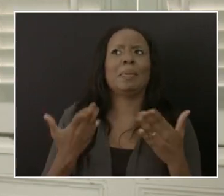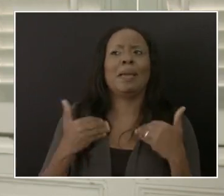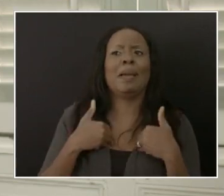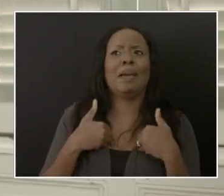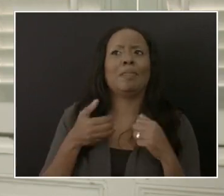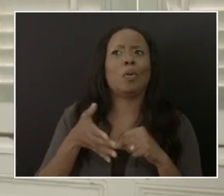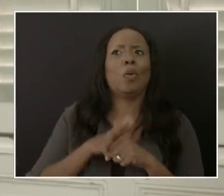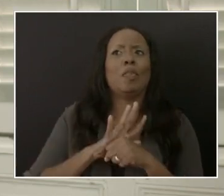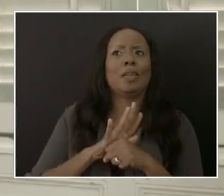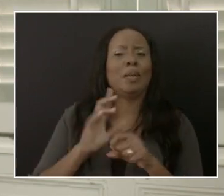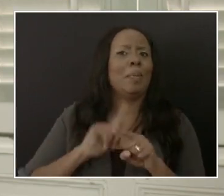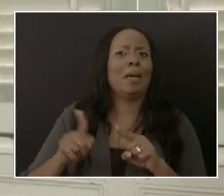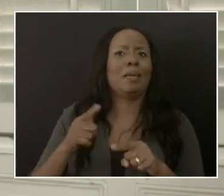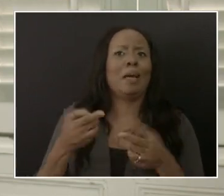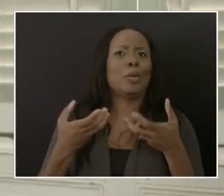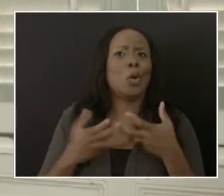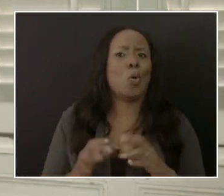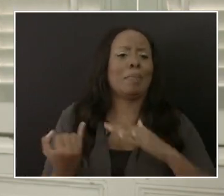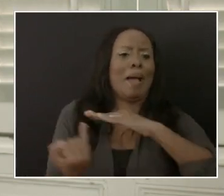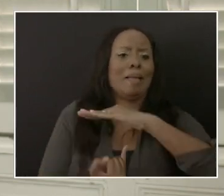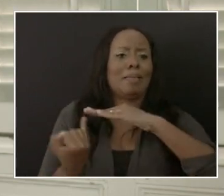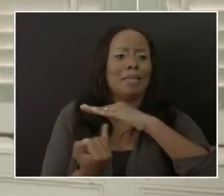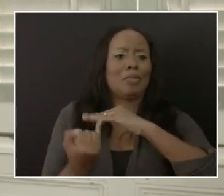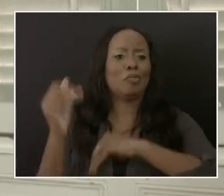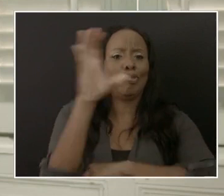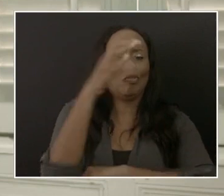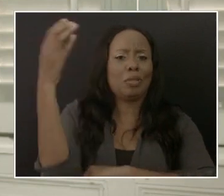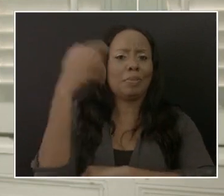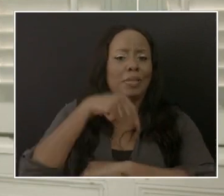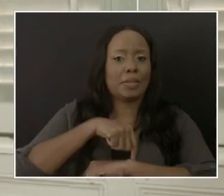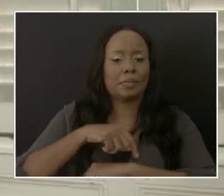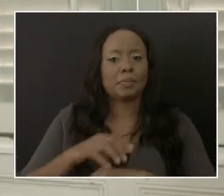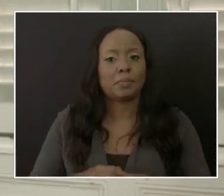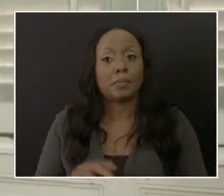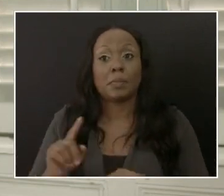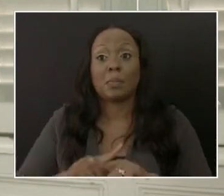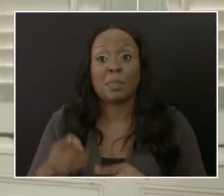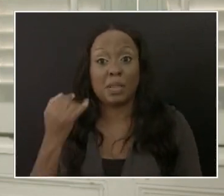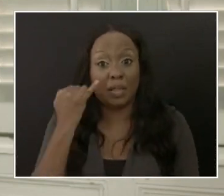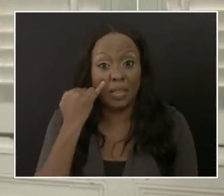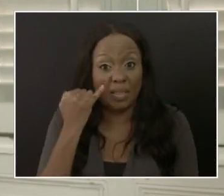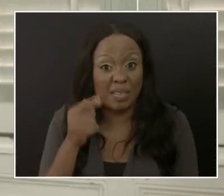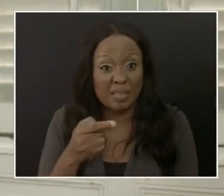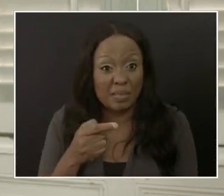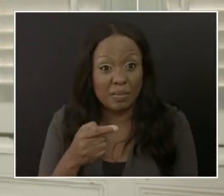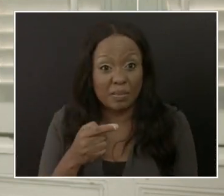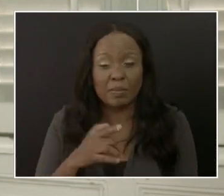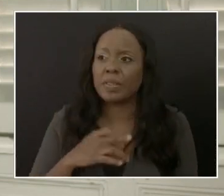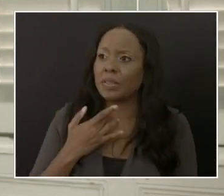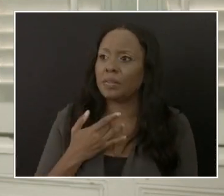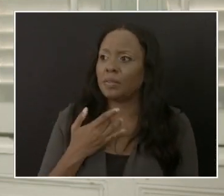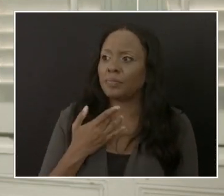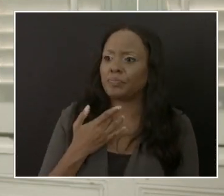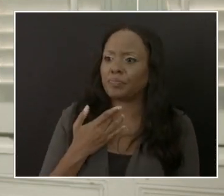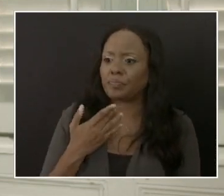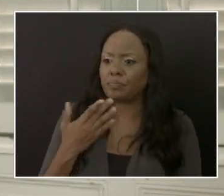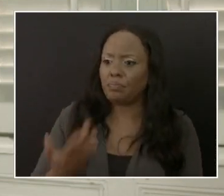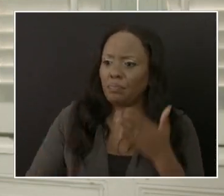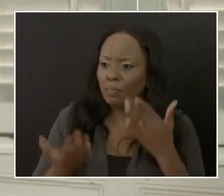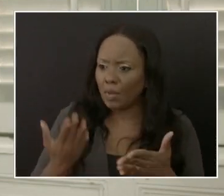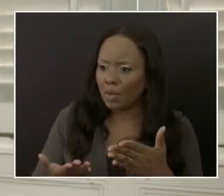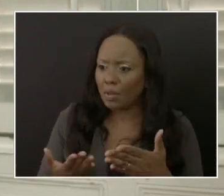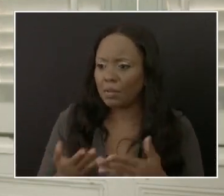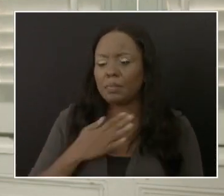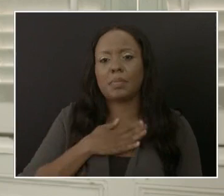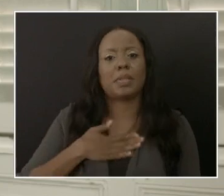whole process of seeking care. If you are feeling signs and symptoms of COVID, please come forward to be tested. Please come forward for